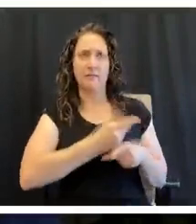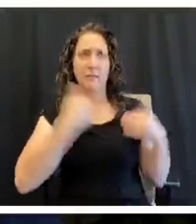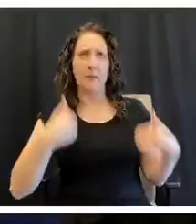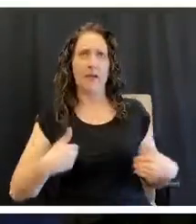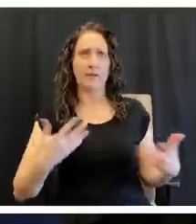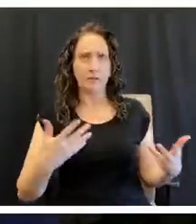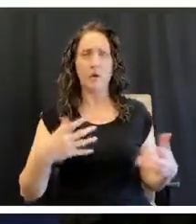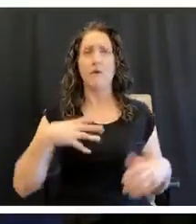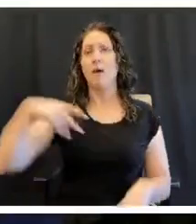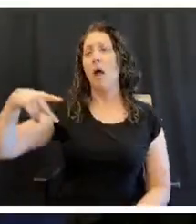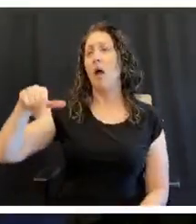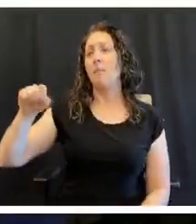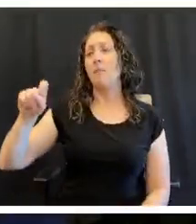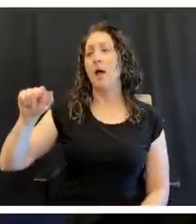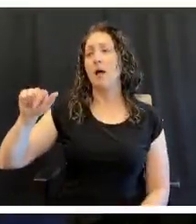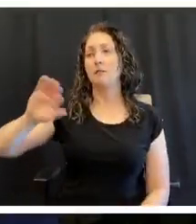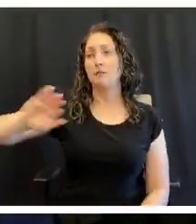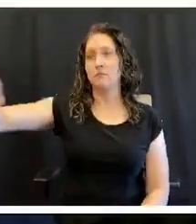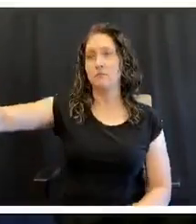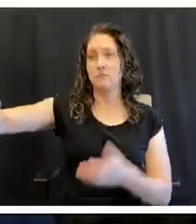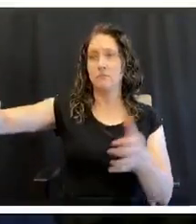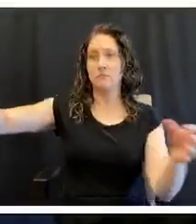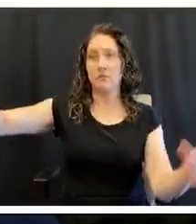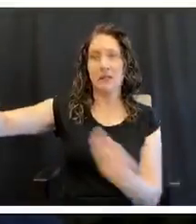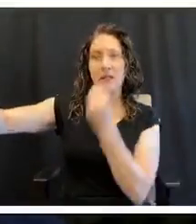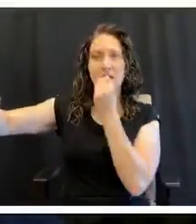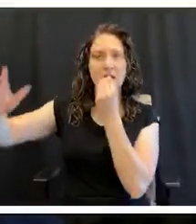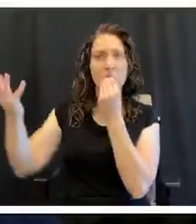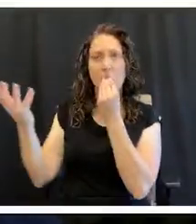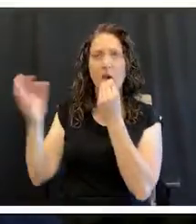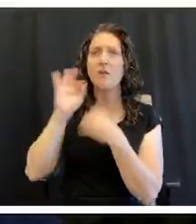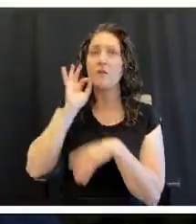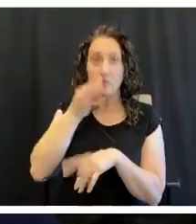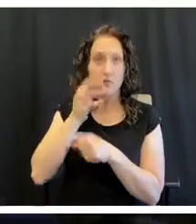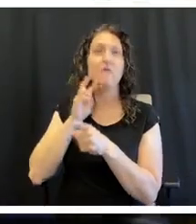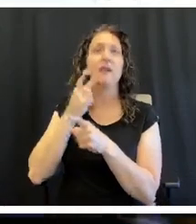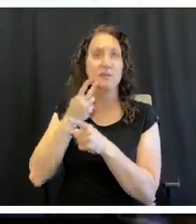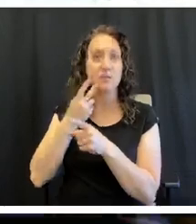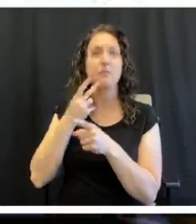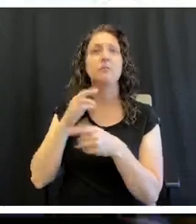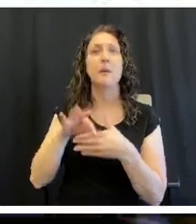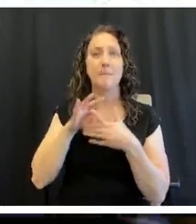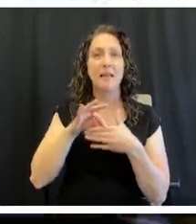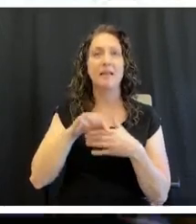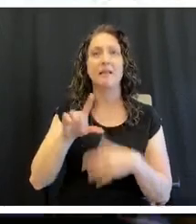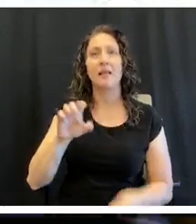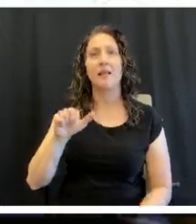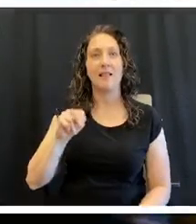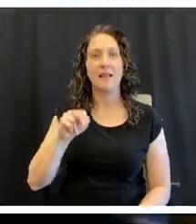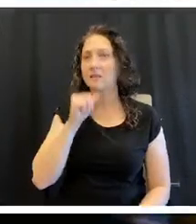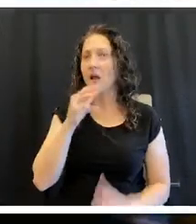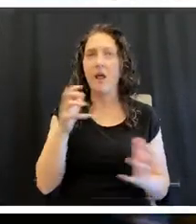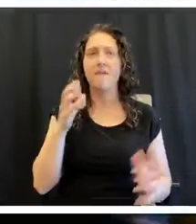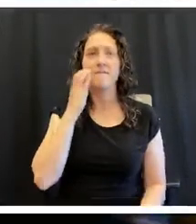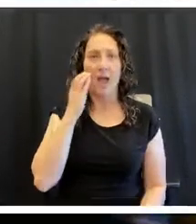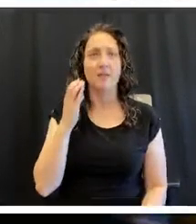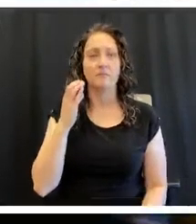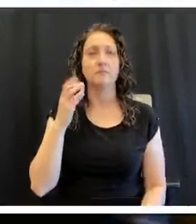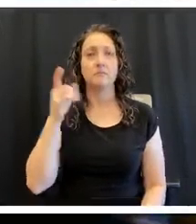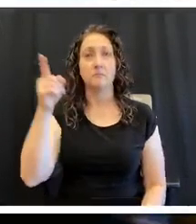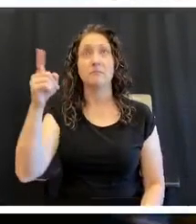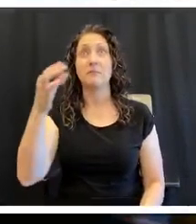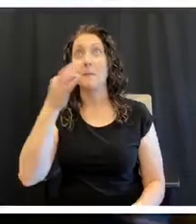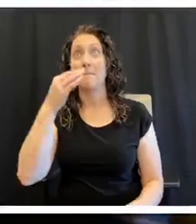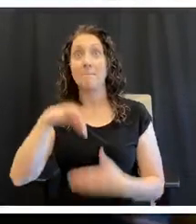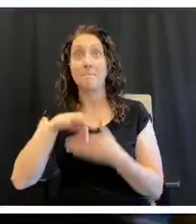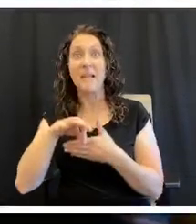other things, I mean, fruits, vegetables, lean meats. Fruits, vegetables, cut back on my meat. I mean, it would be nothing for us